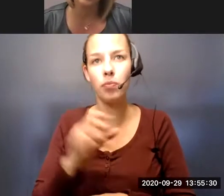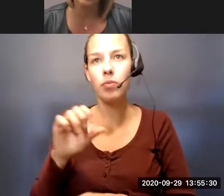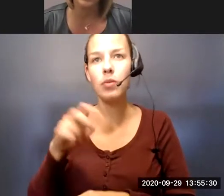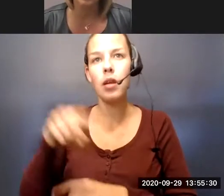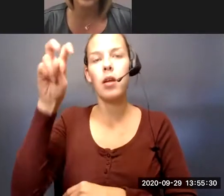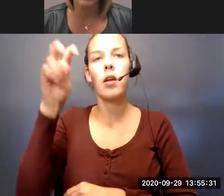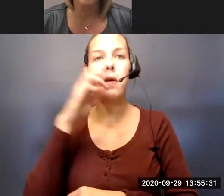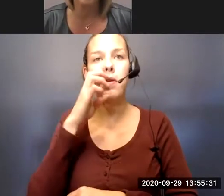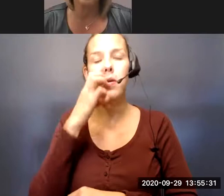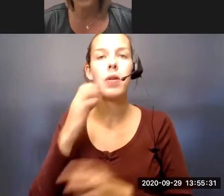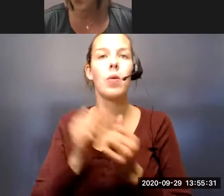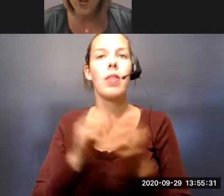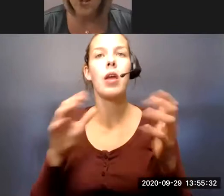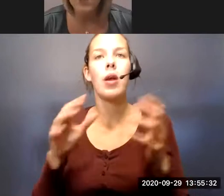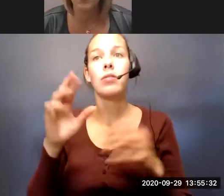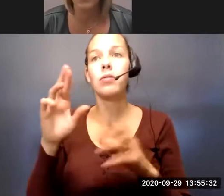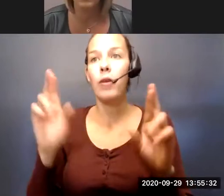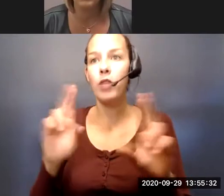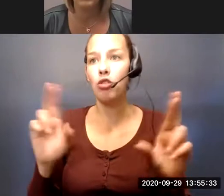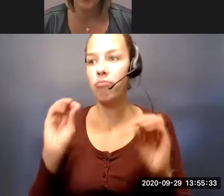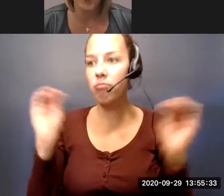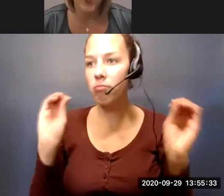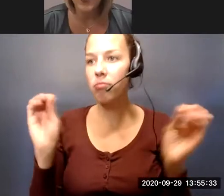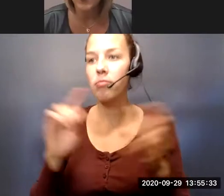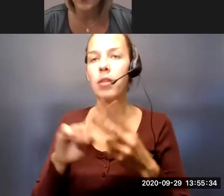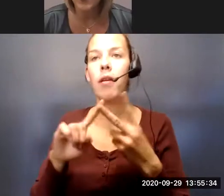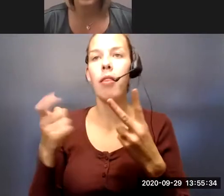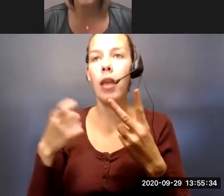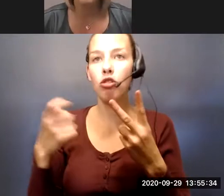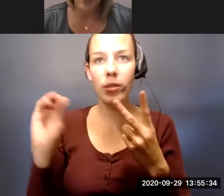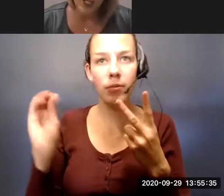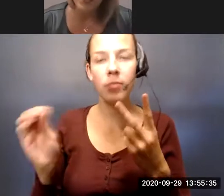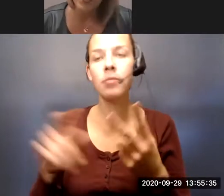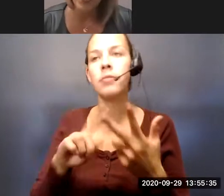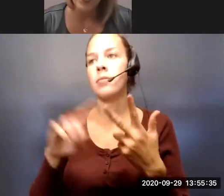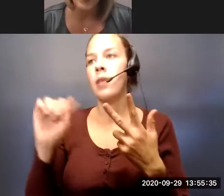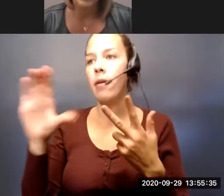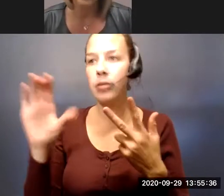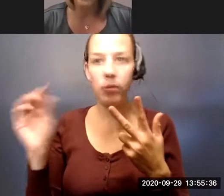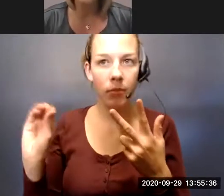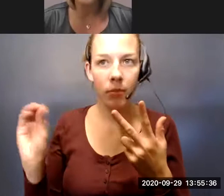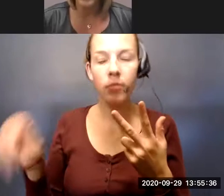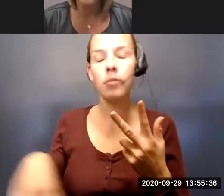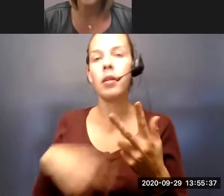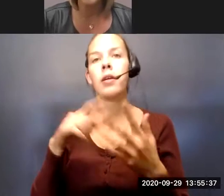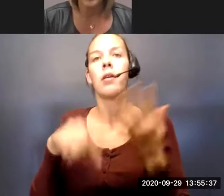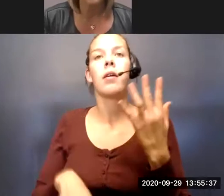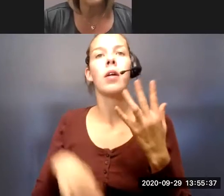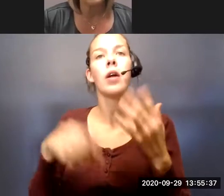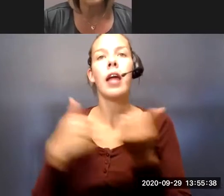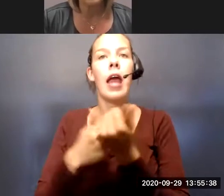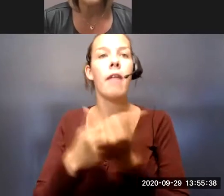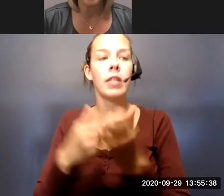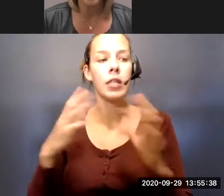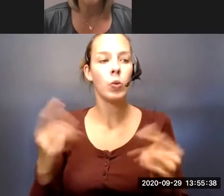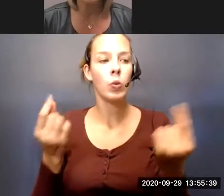they were without refrigeration, they were without electricity, without air conditioning. And so a lot of what our advocates were out there